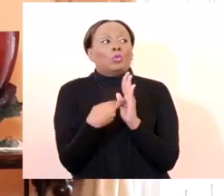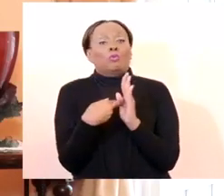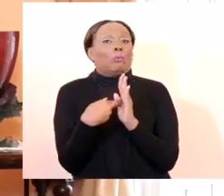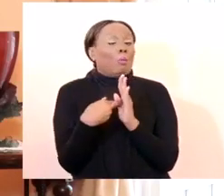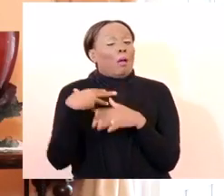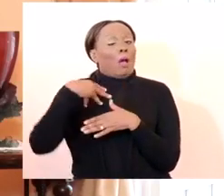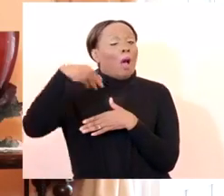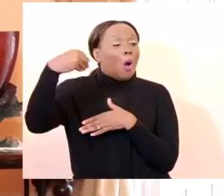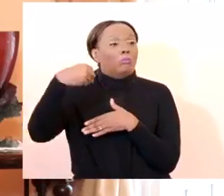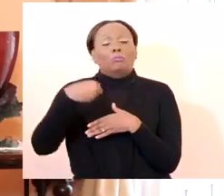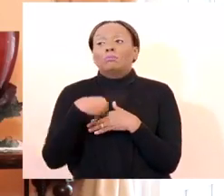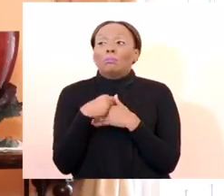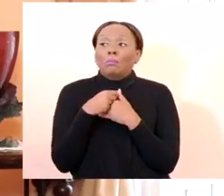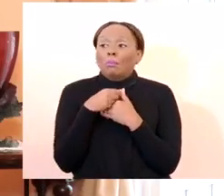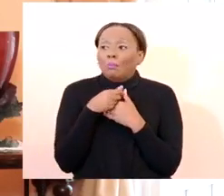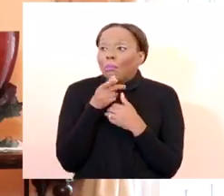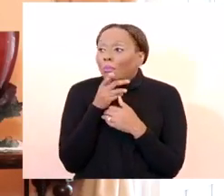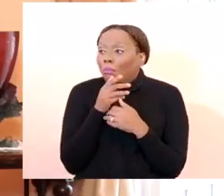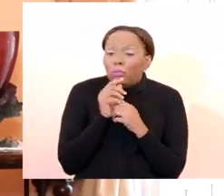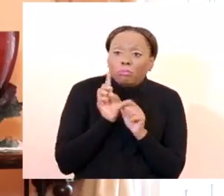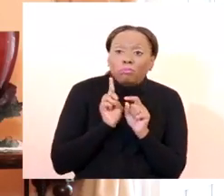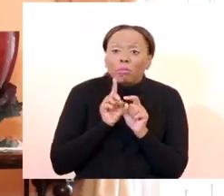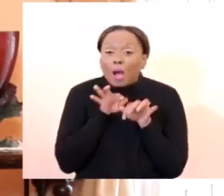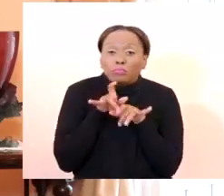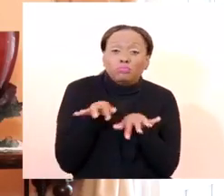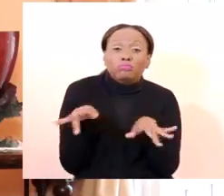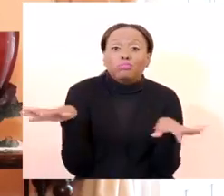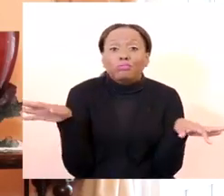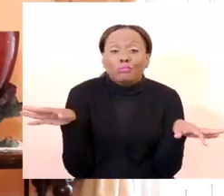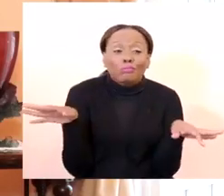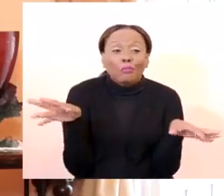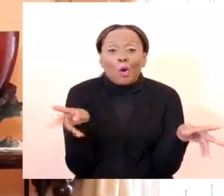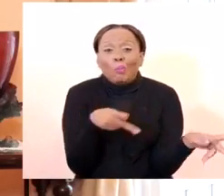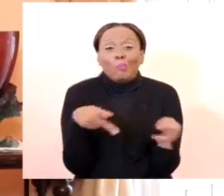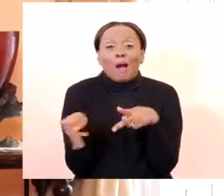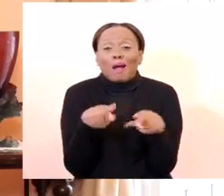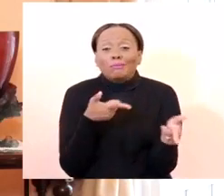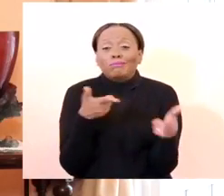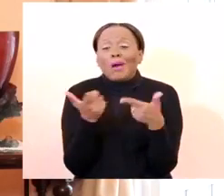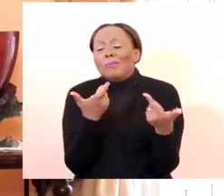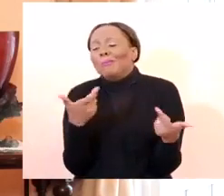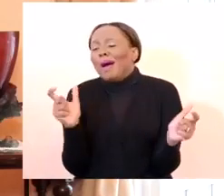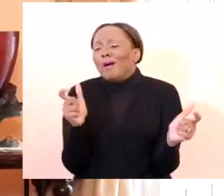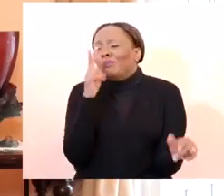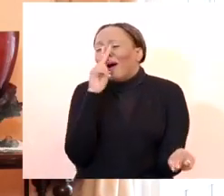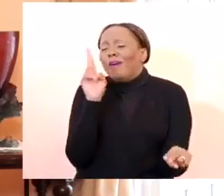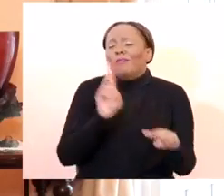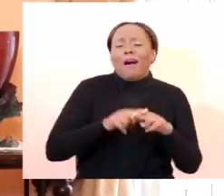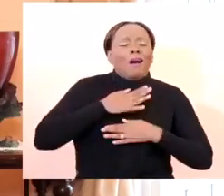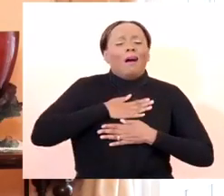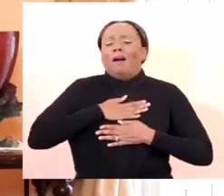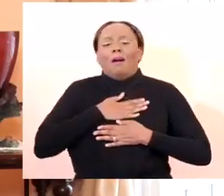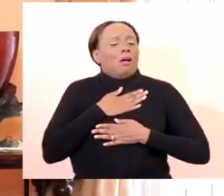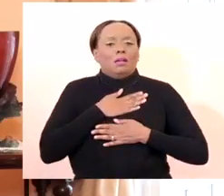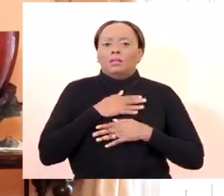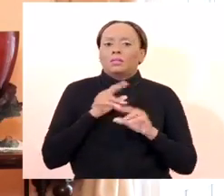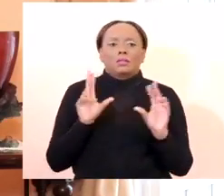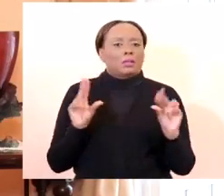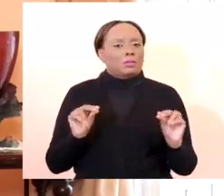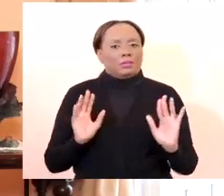do what you like, that is obviously not on. On the 1st and 2nd of February, the current regime will continue.